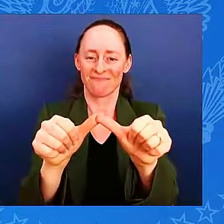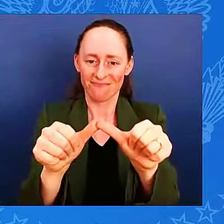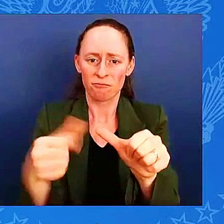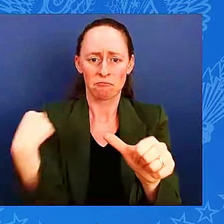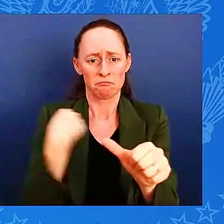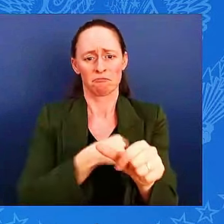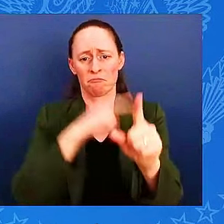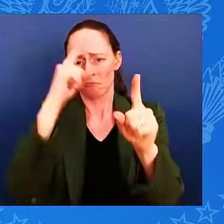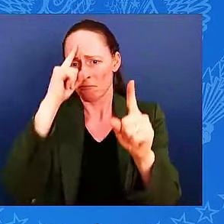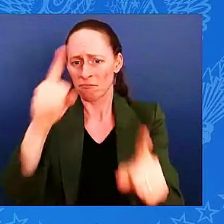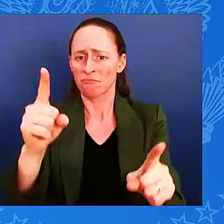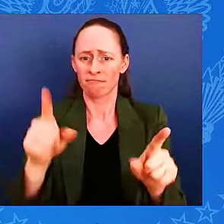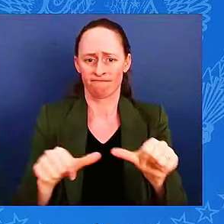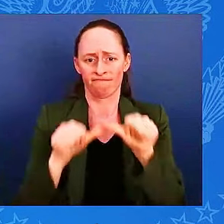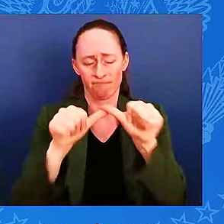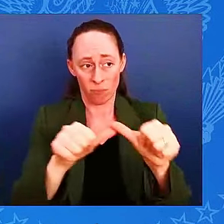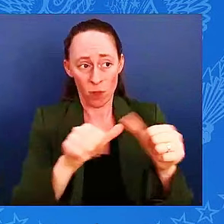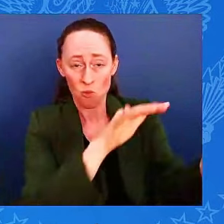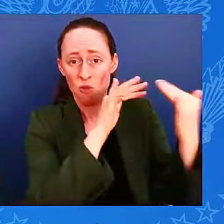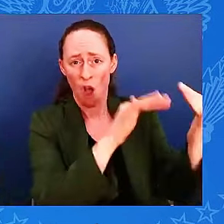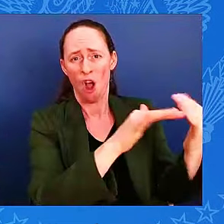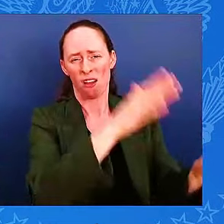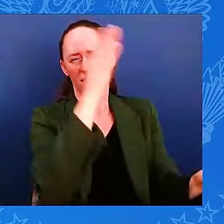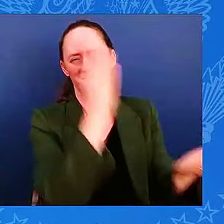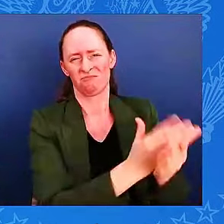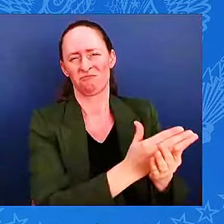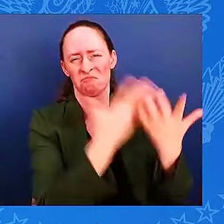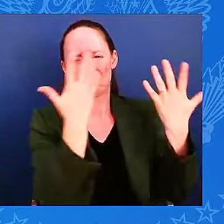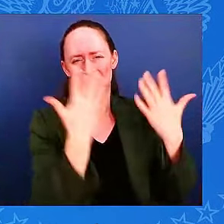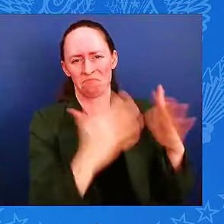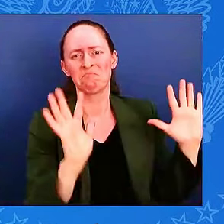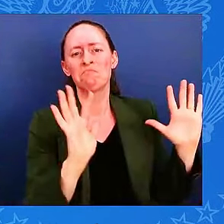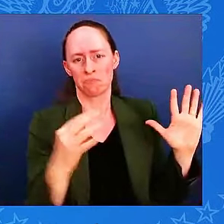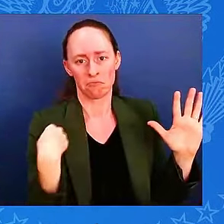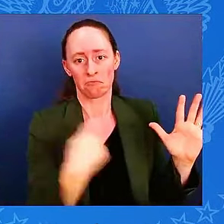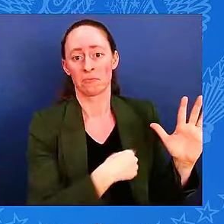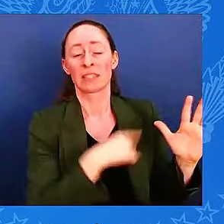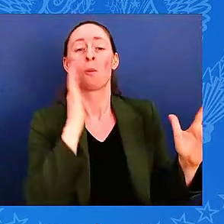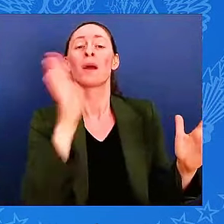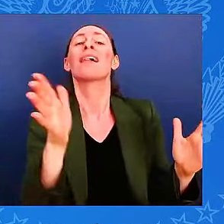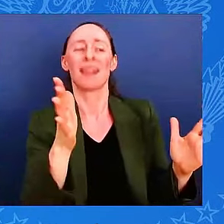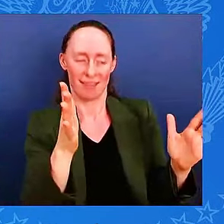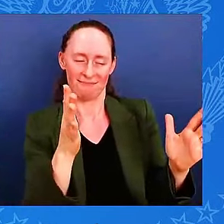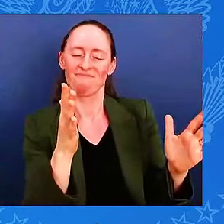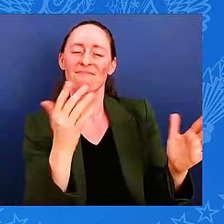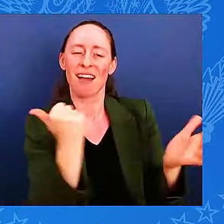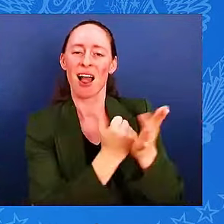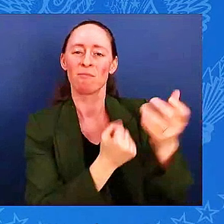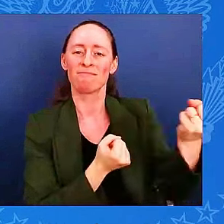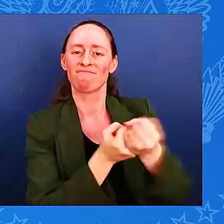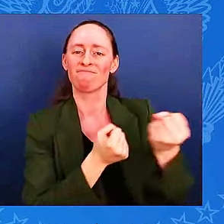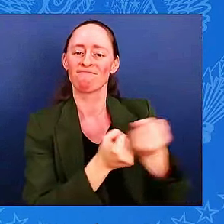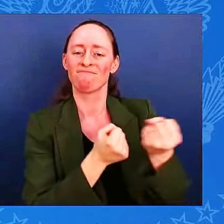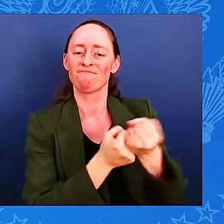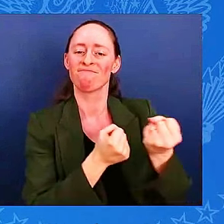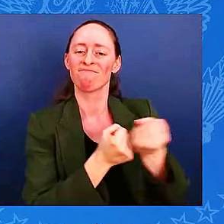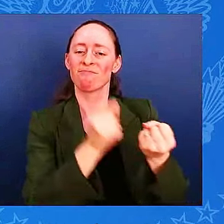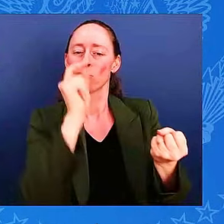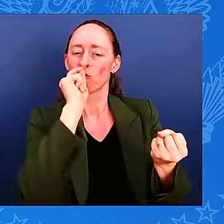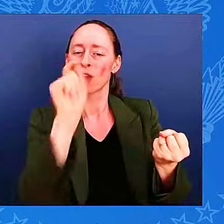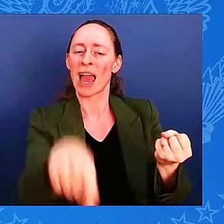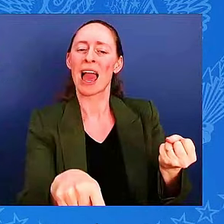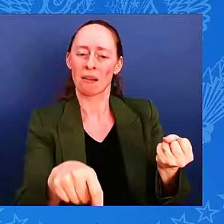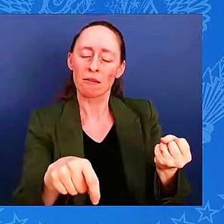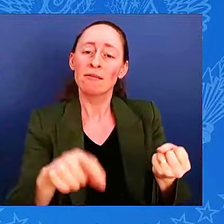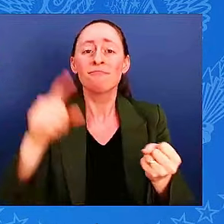helping Ukraine along its path towards a future of peace, freedom and prosperity. So, as